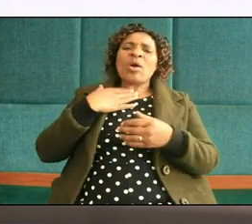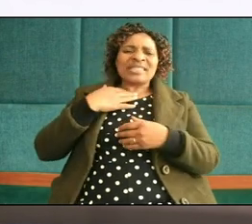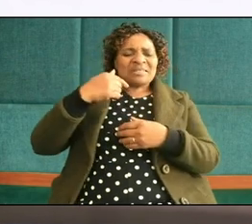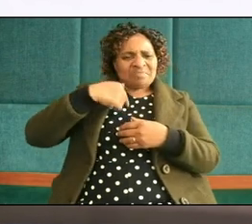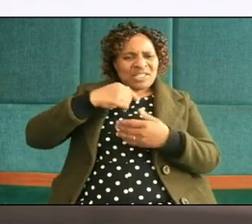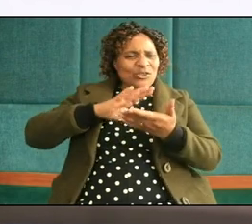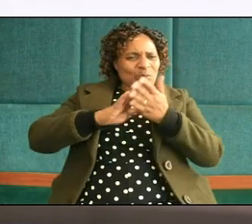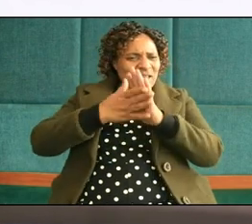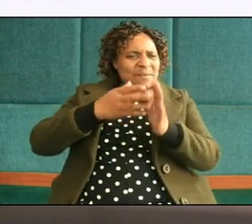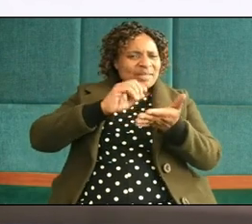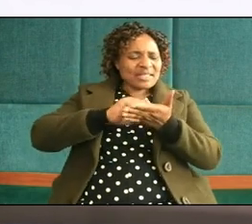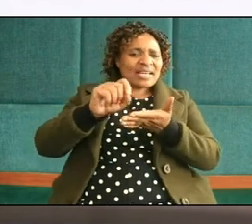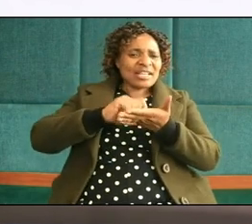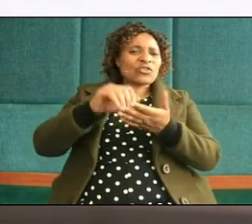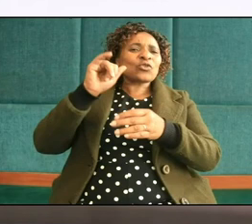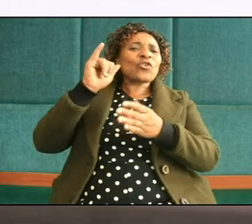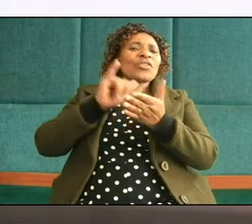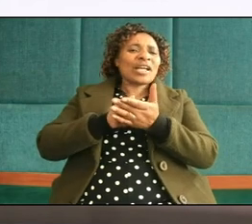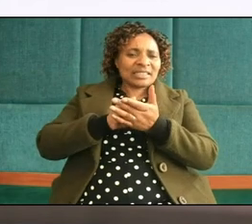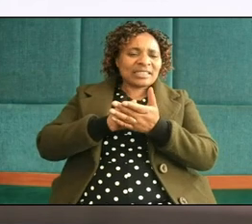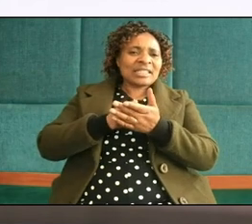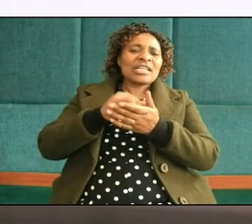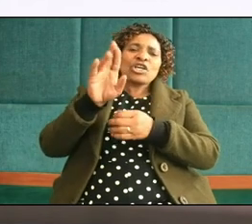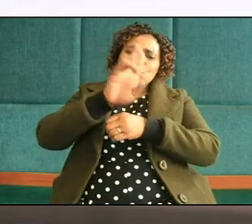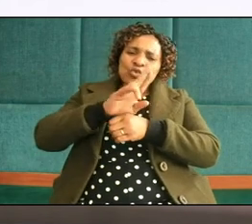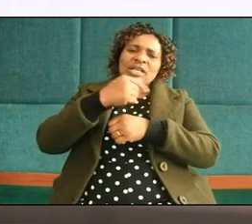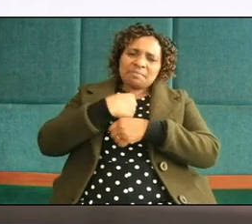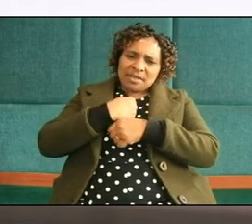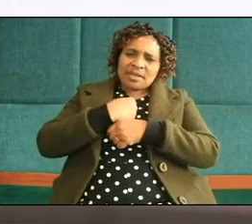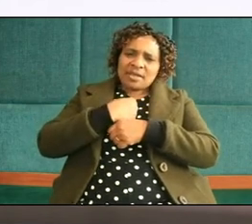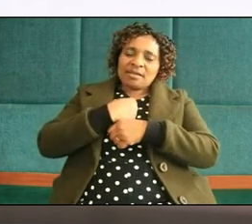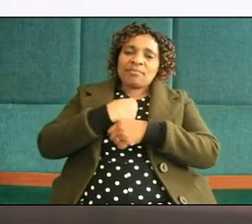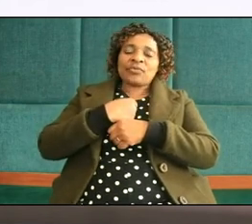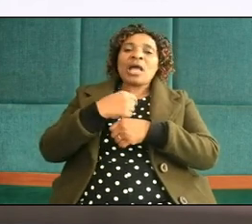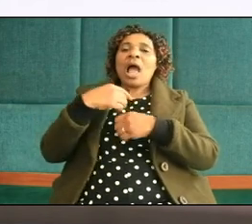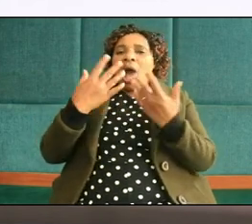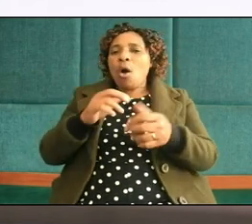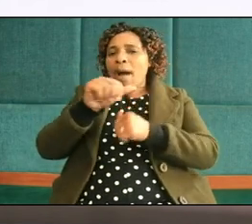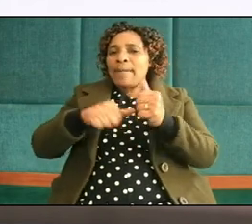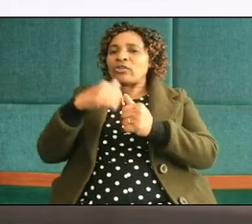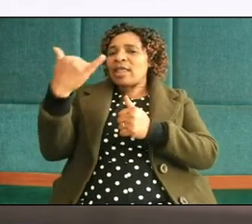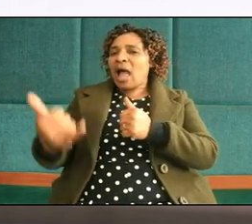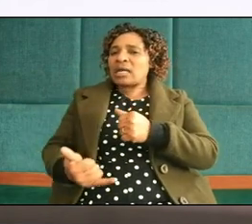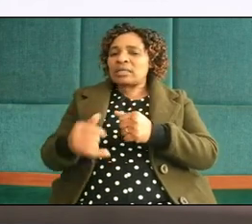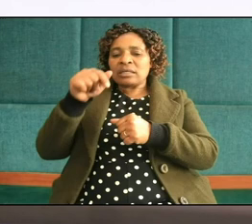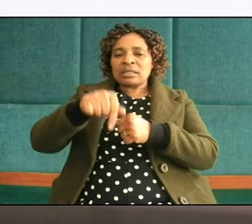become the secretary so that he gets advantage and that young and innocent lady